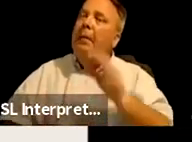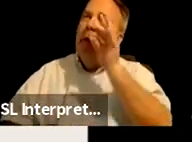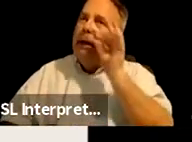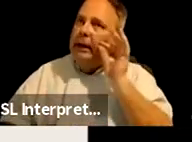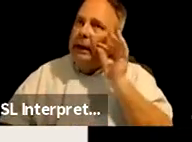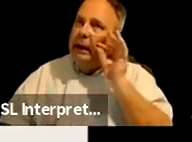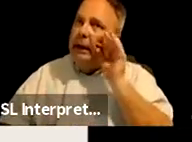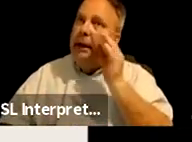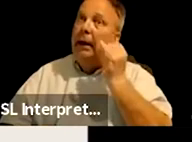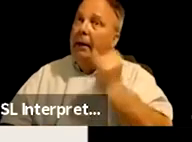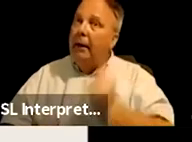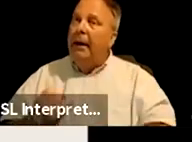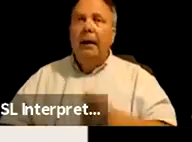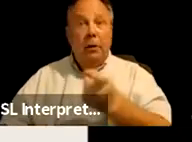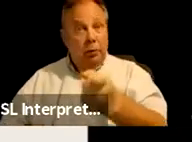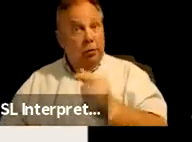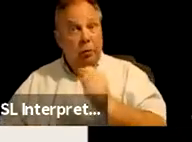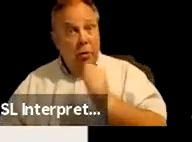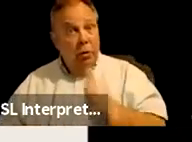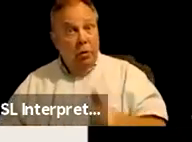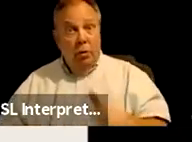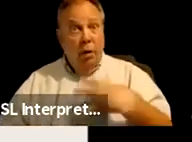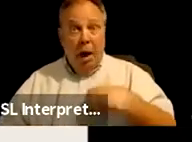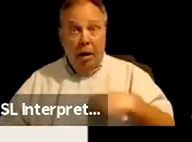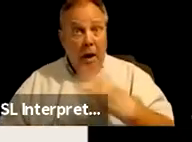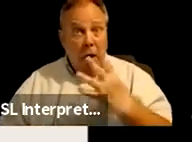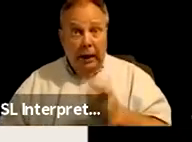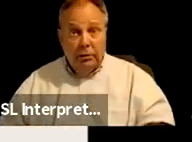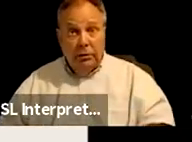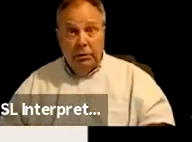And at the end, she still said to me, so you're not Caucasian.